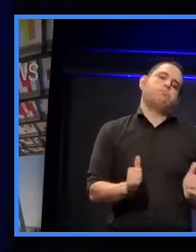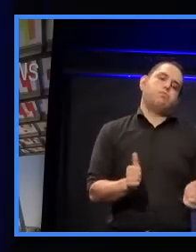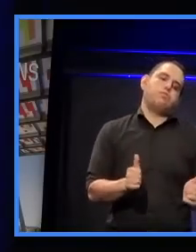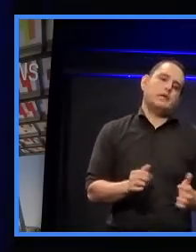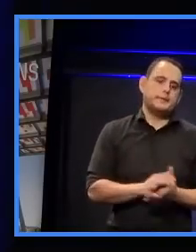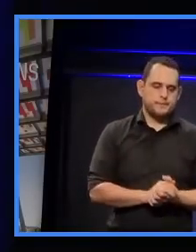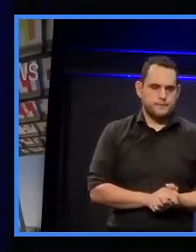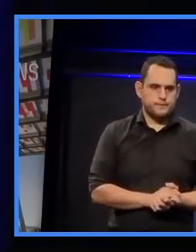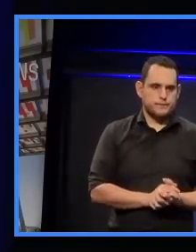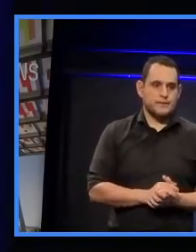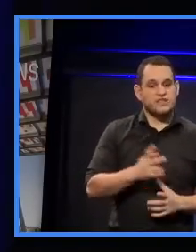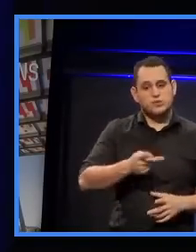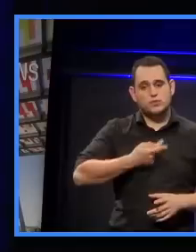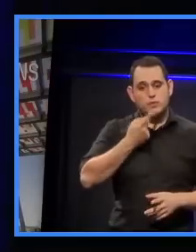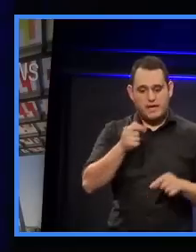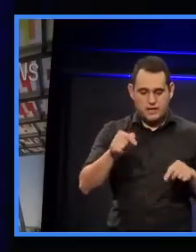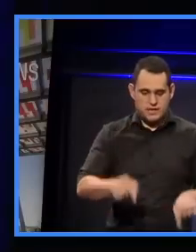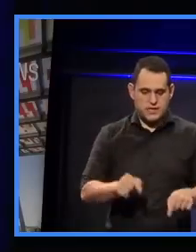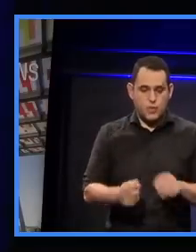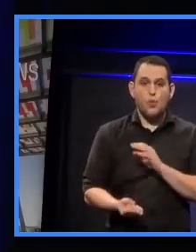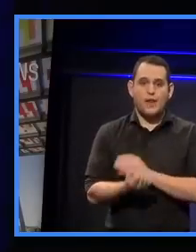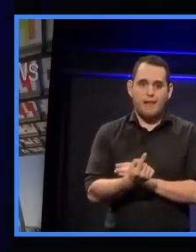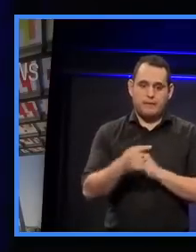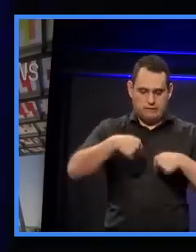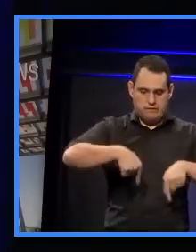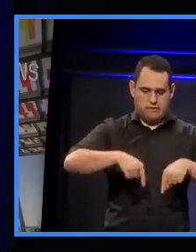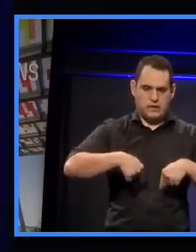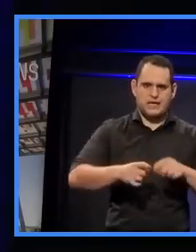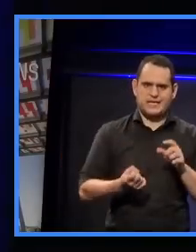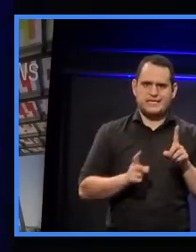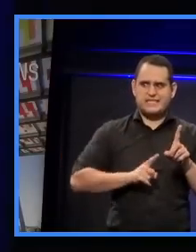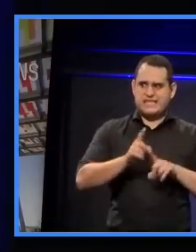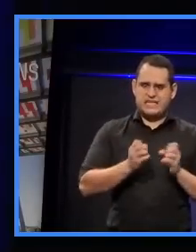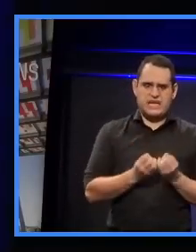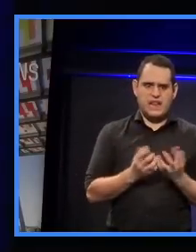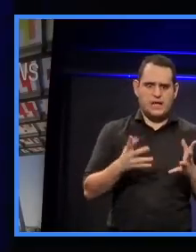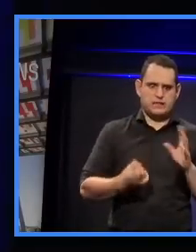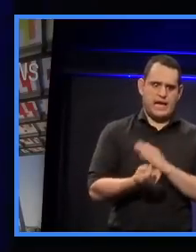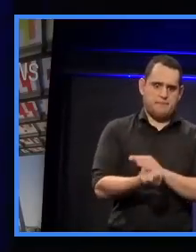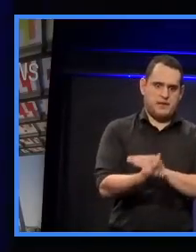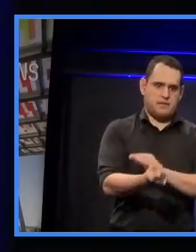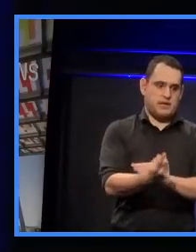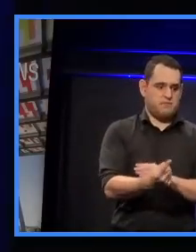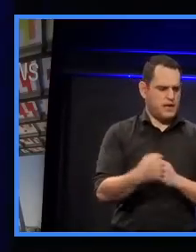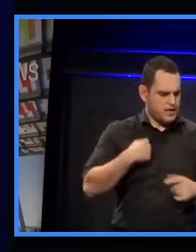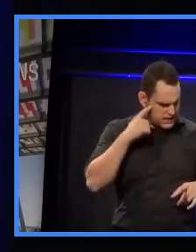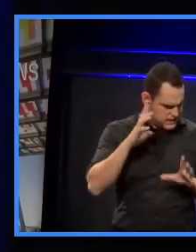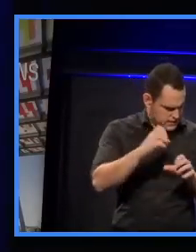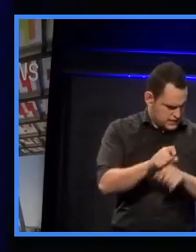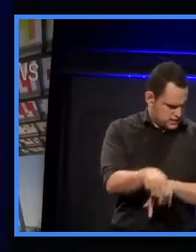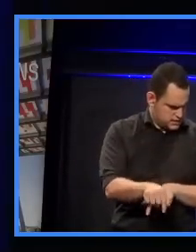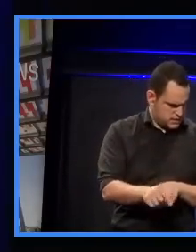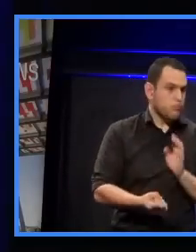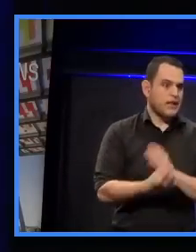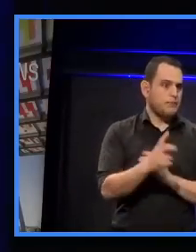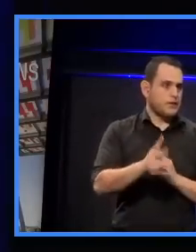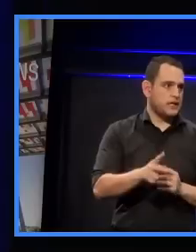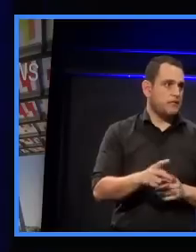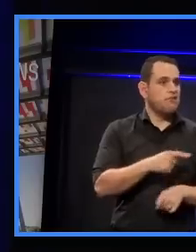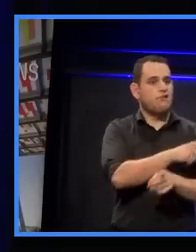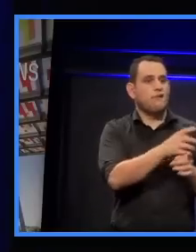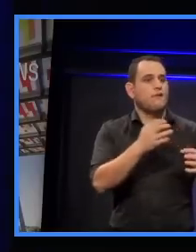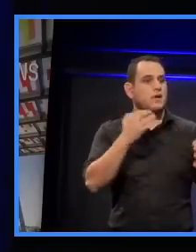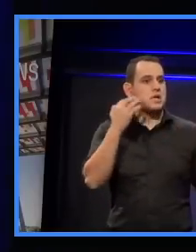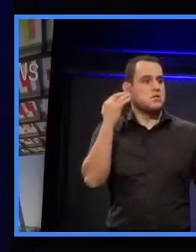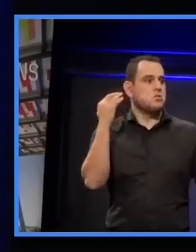and to repeat that there's plenty happening in the city, I think even something after this, where you could go and have a few